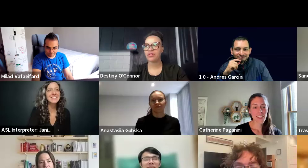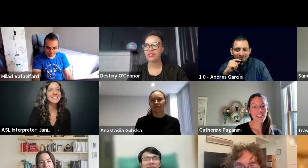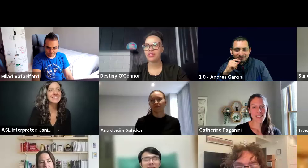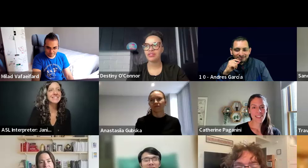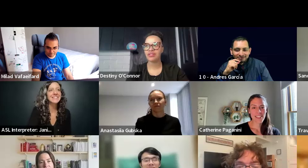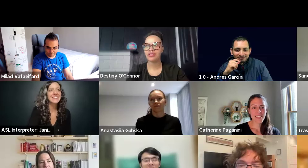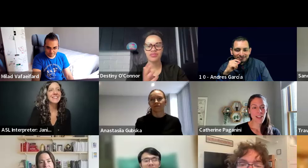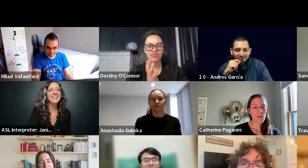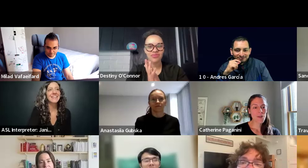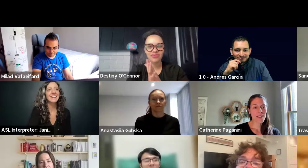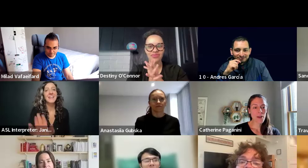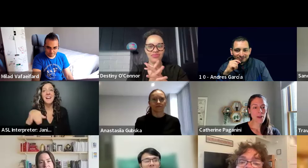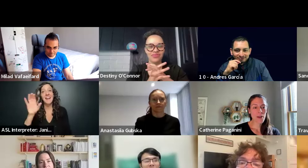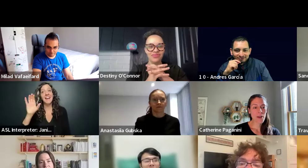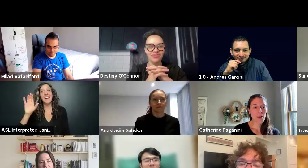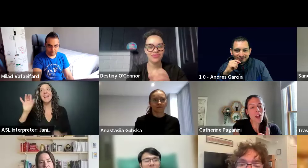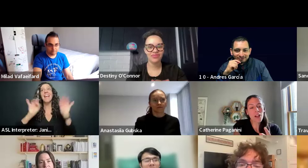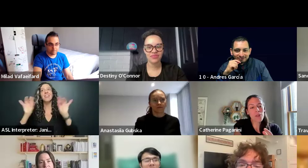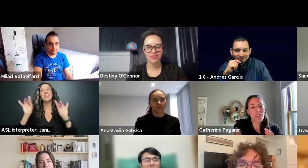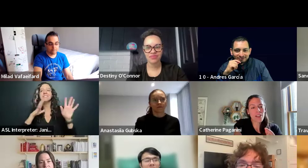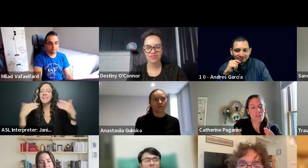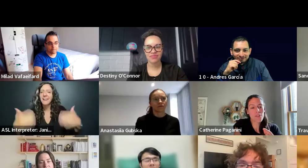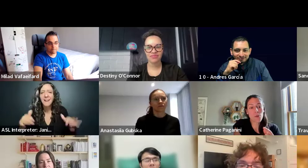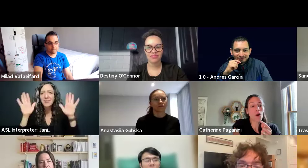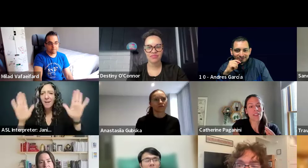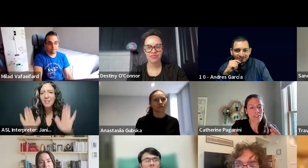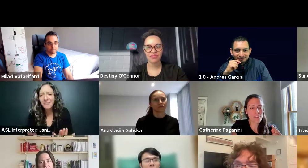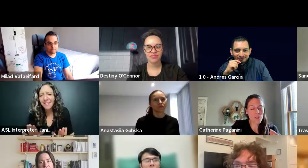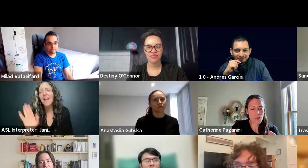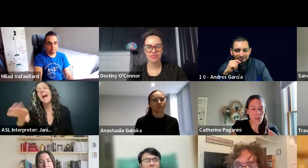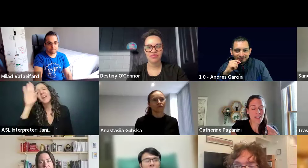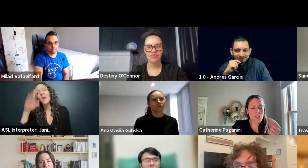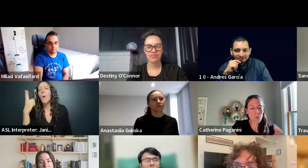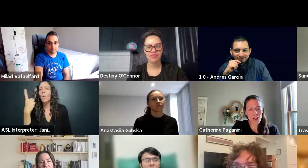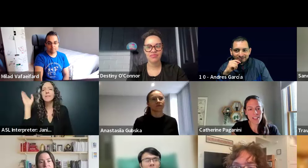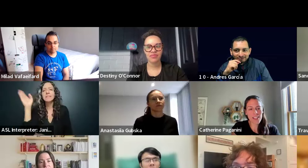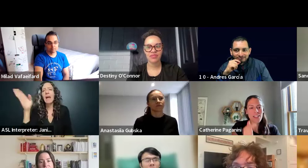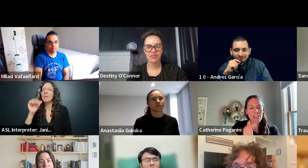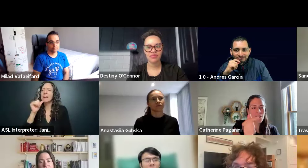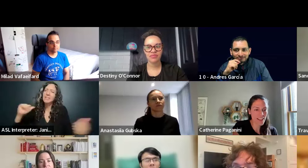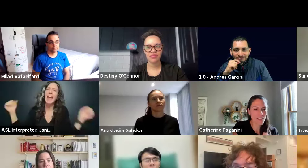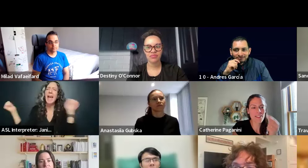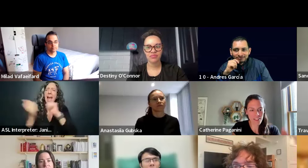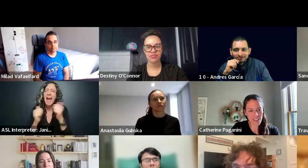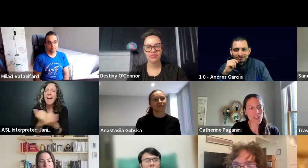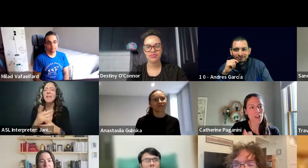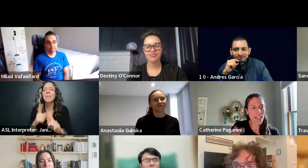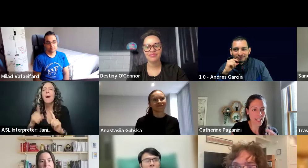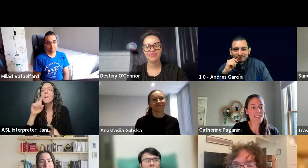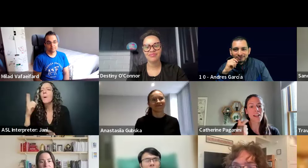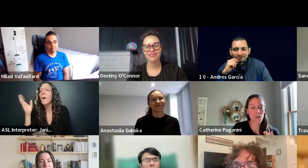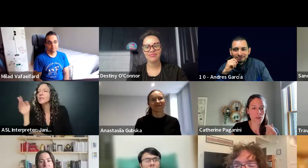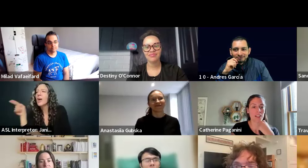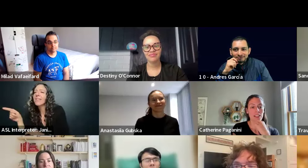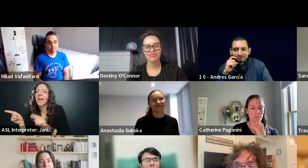Well, that's great. Cause it's like, that's how, uh, I mean, one talk will not do all the difference, but you know, like it's one talk here, one talk there, one talk there, you